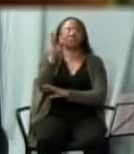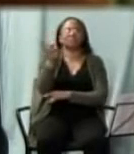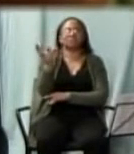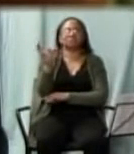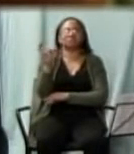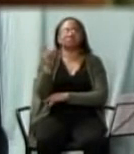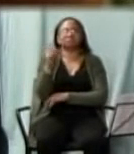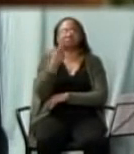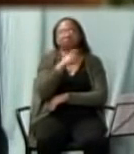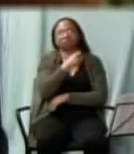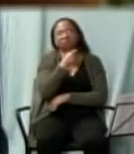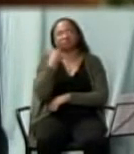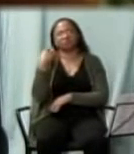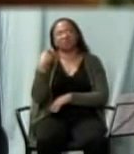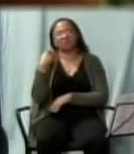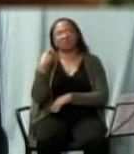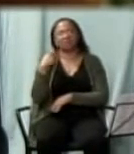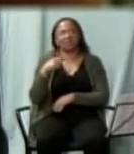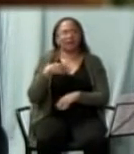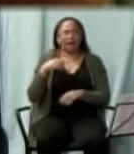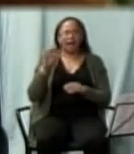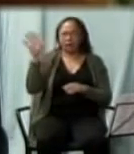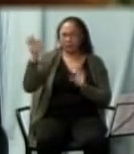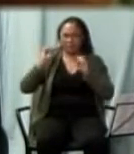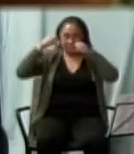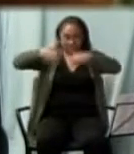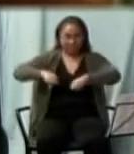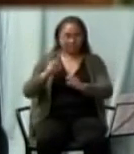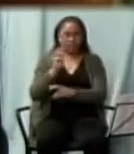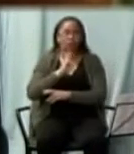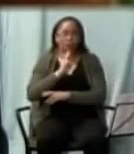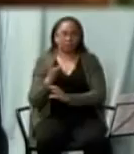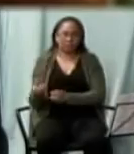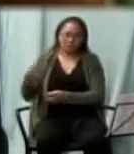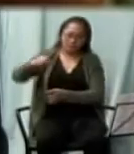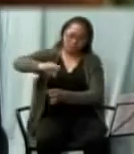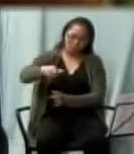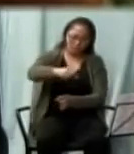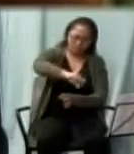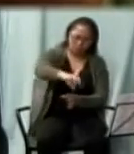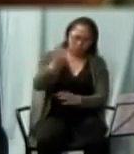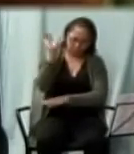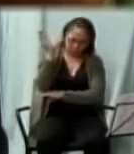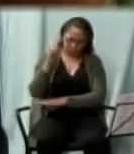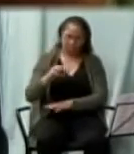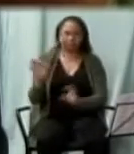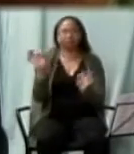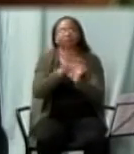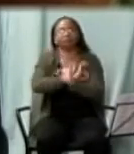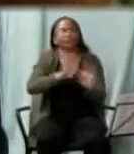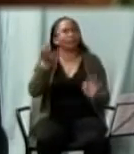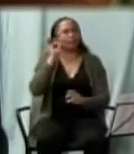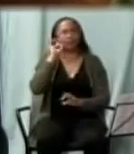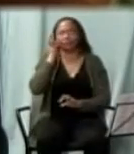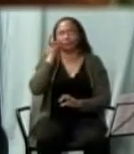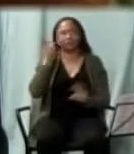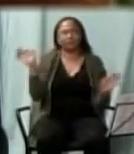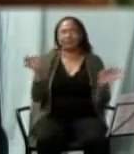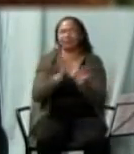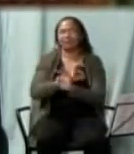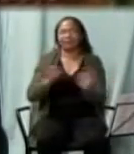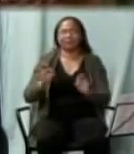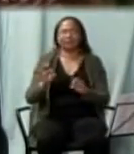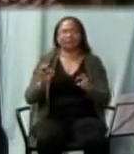So I poured seawater around it. Still nothing. This year we tried